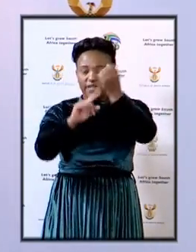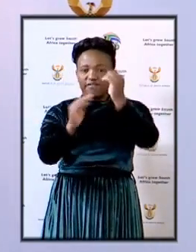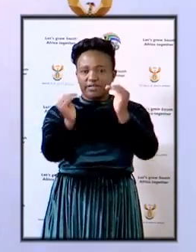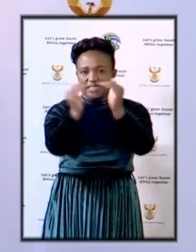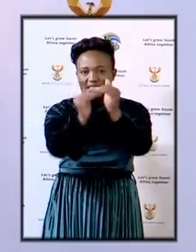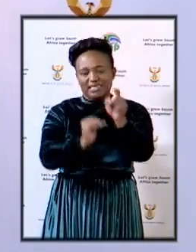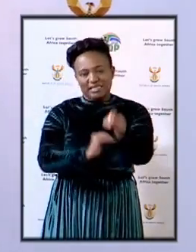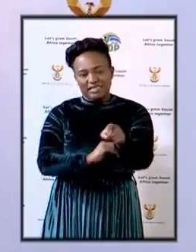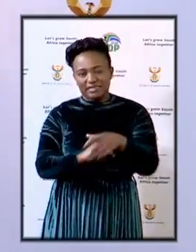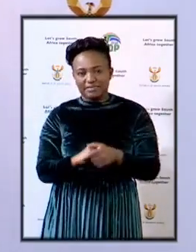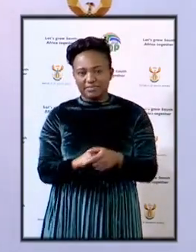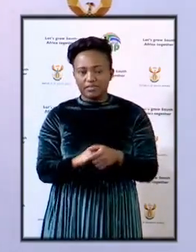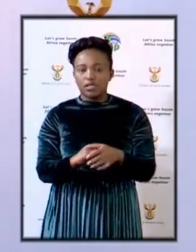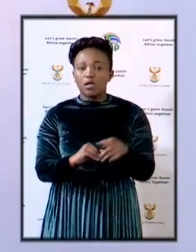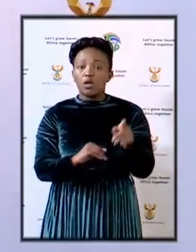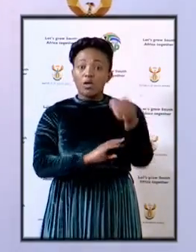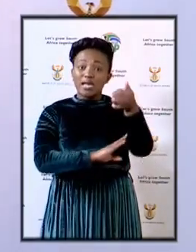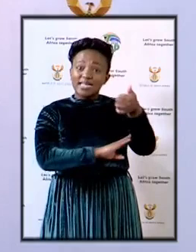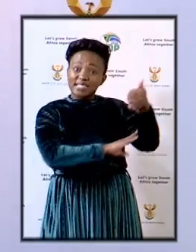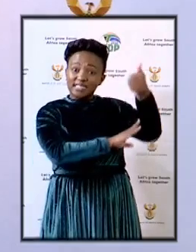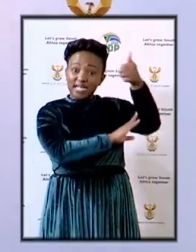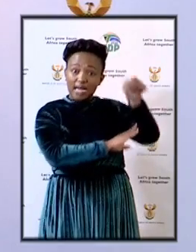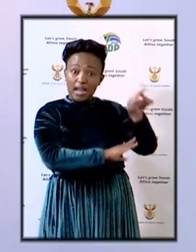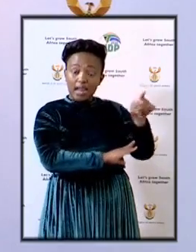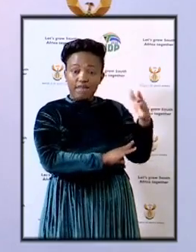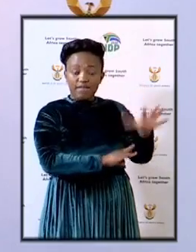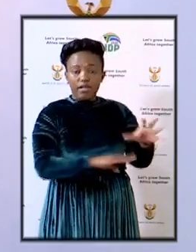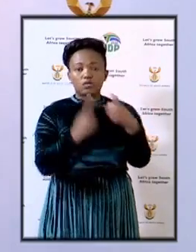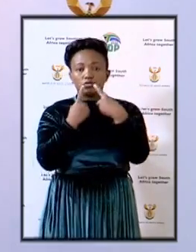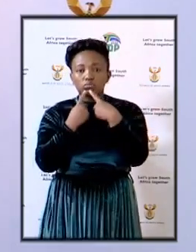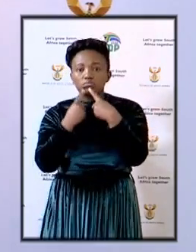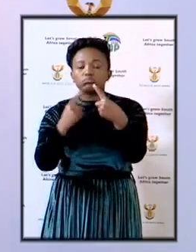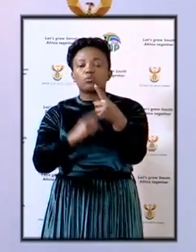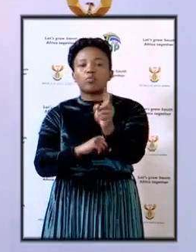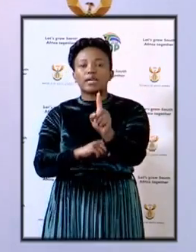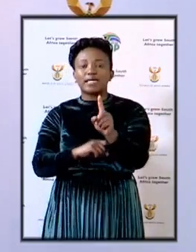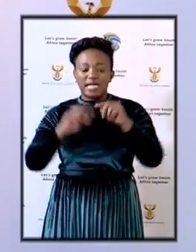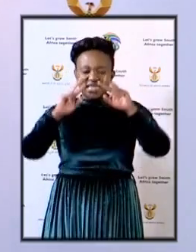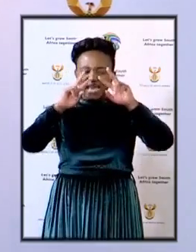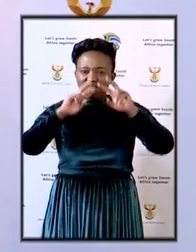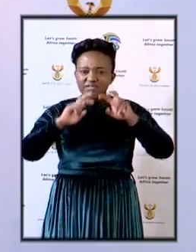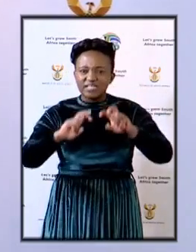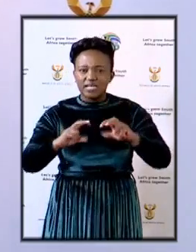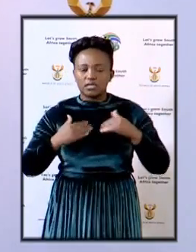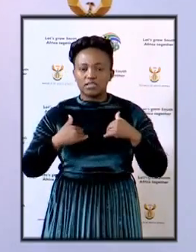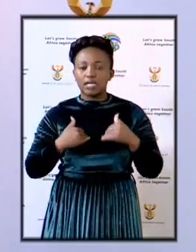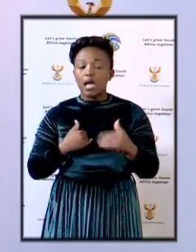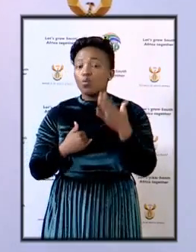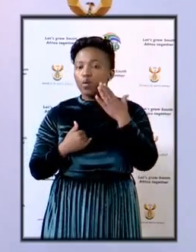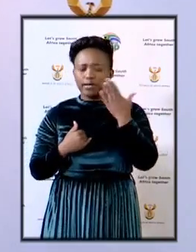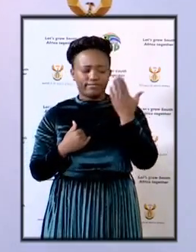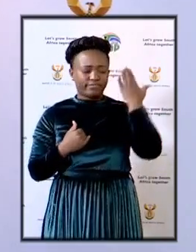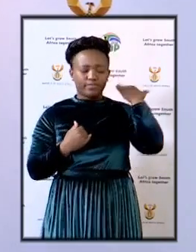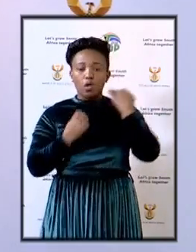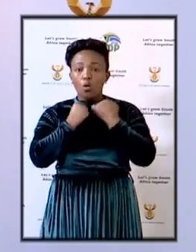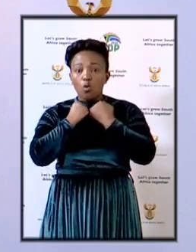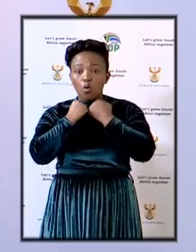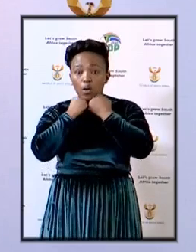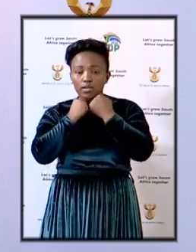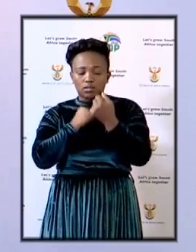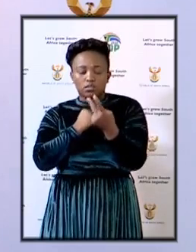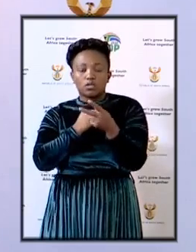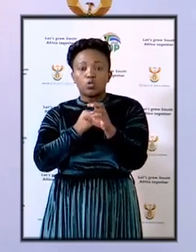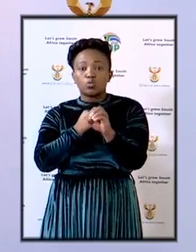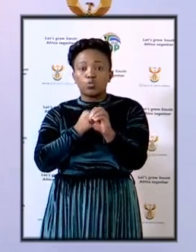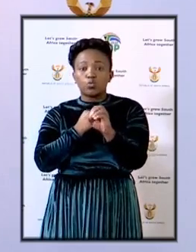And it's important to note what the general has said, that this investigation commenced in August 2018. August